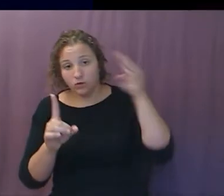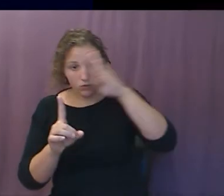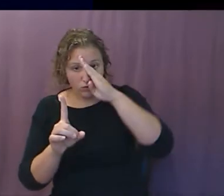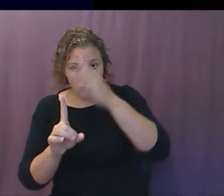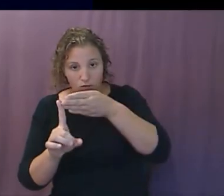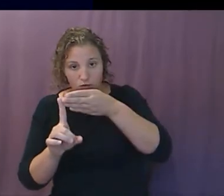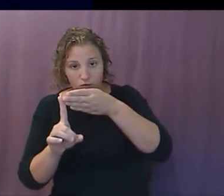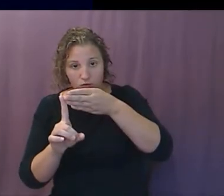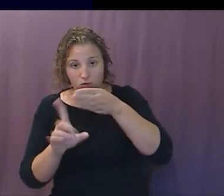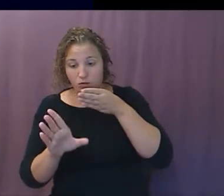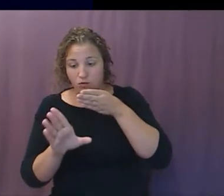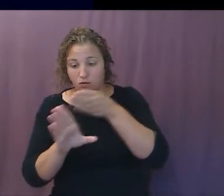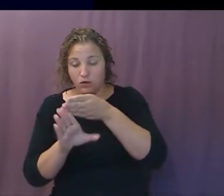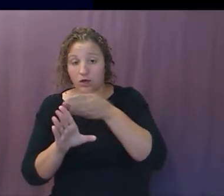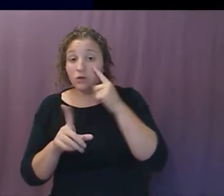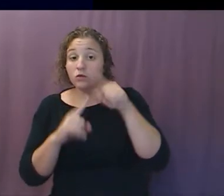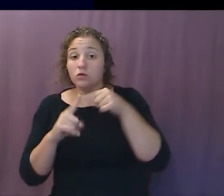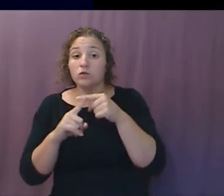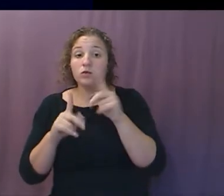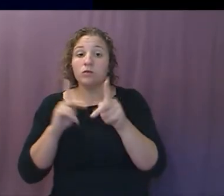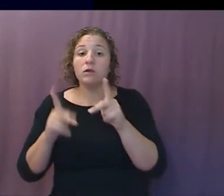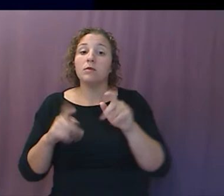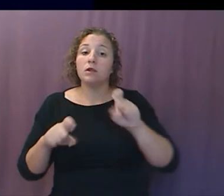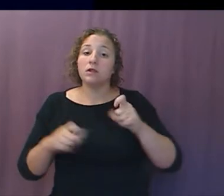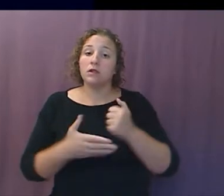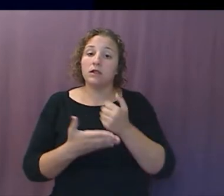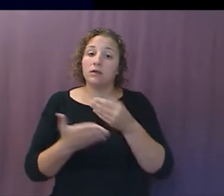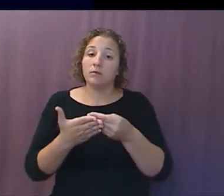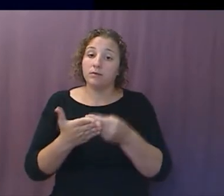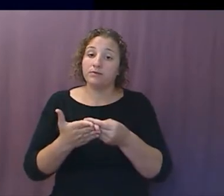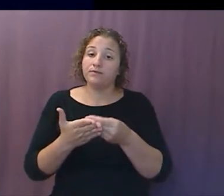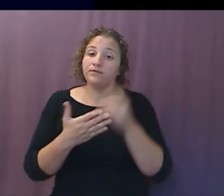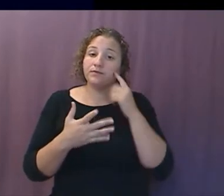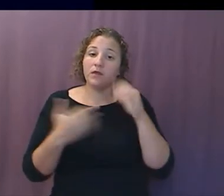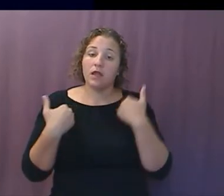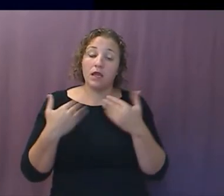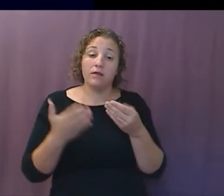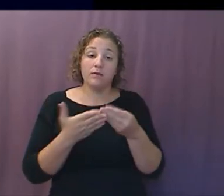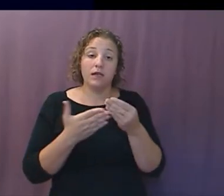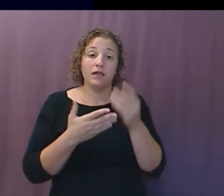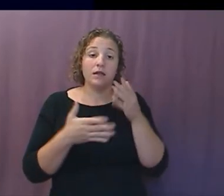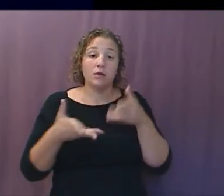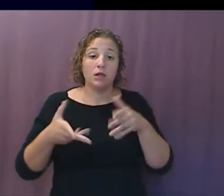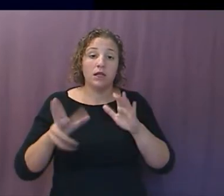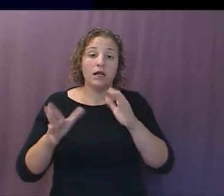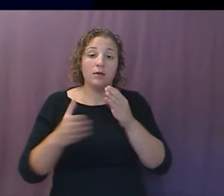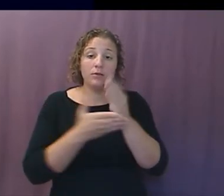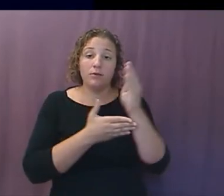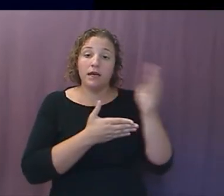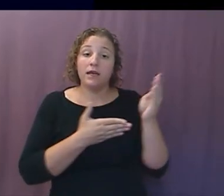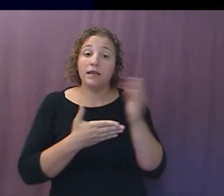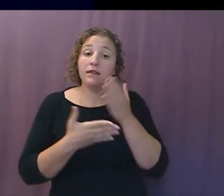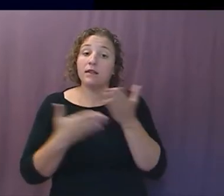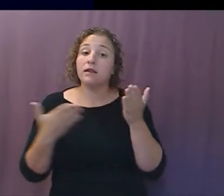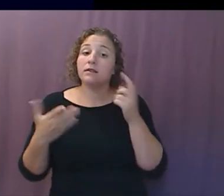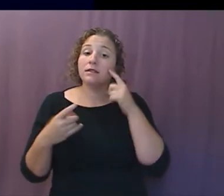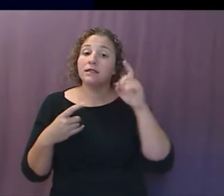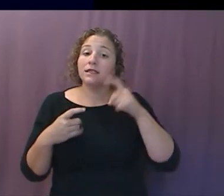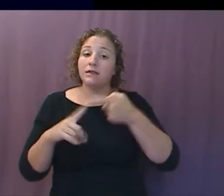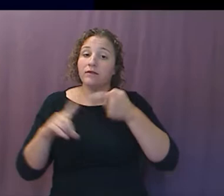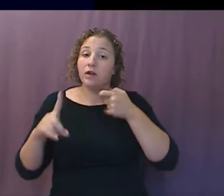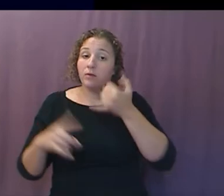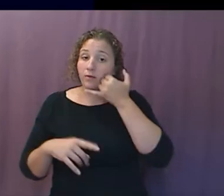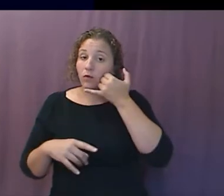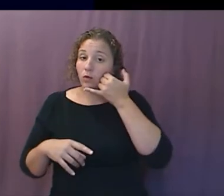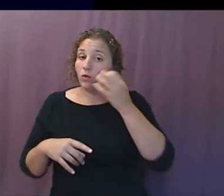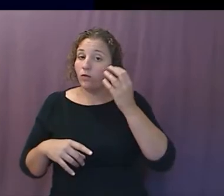and they will then have this Ruan system of a digital currency that allows them to buy the things needed directly from those phones to